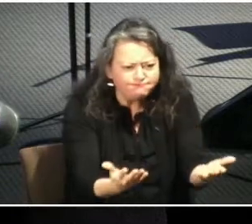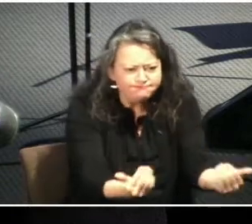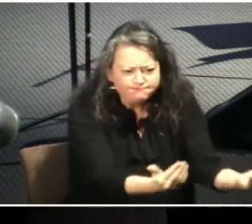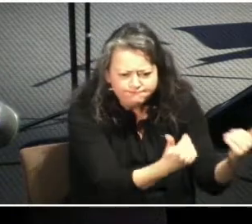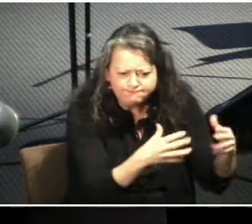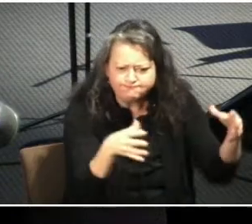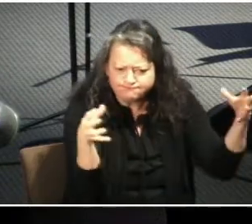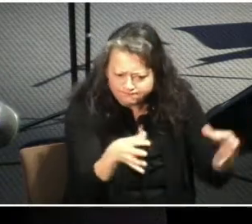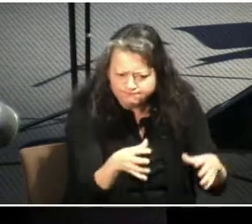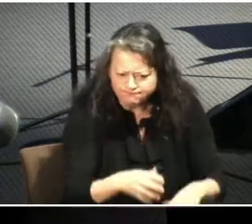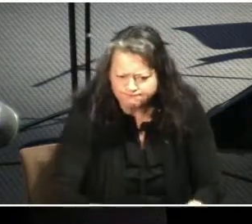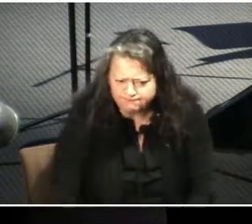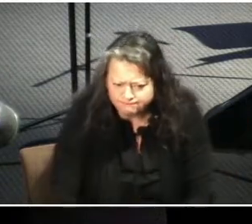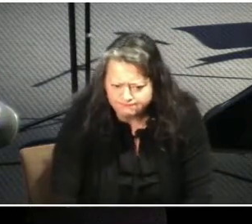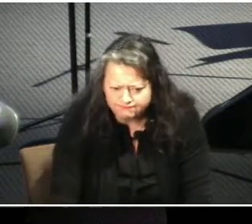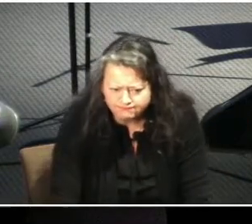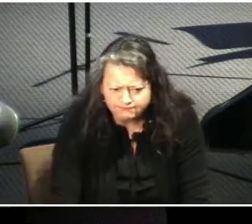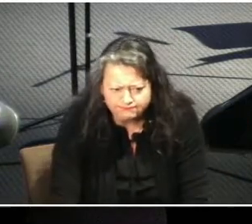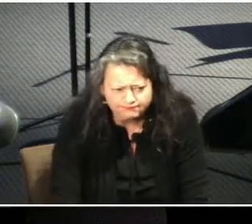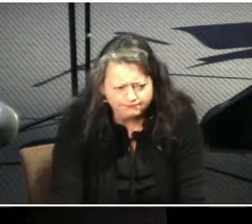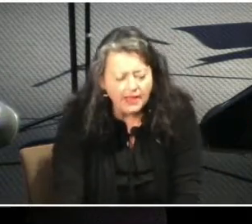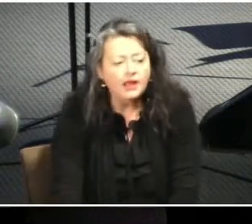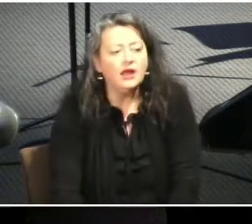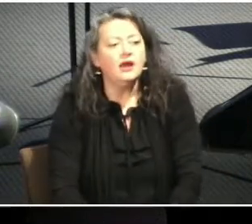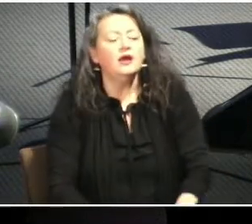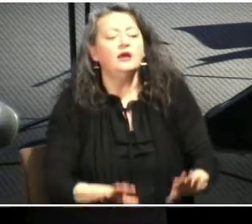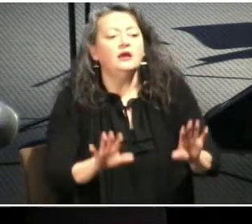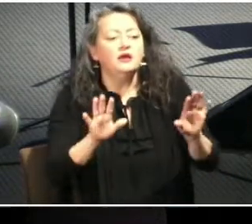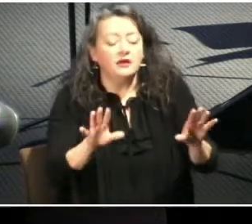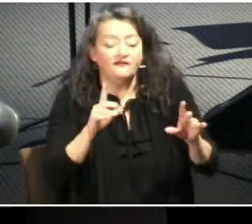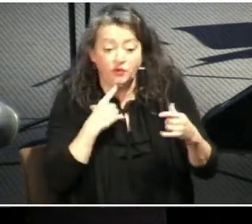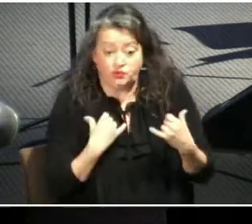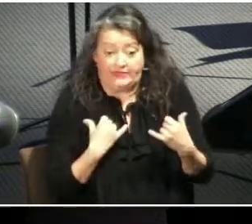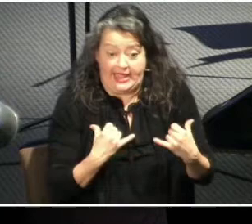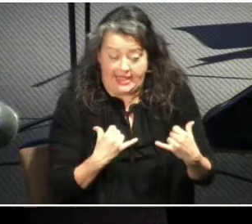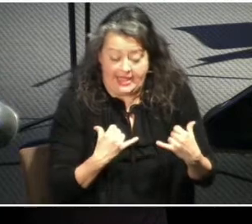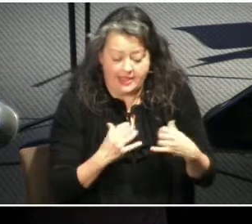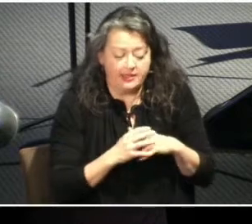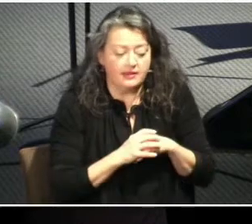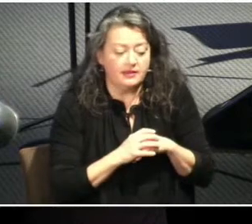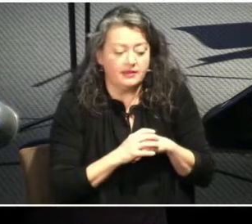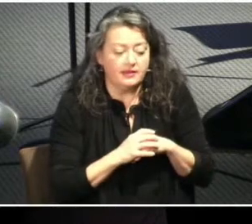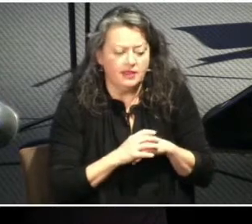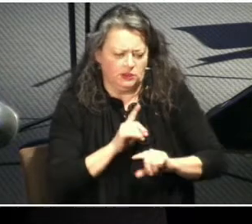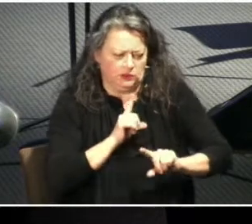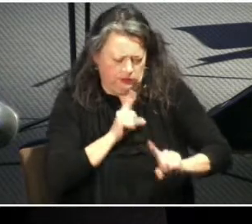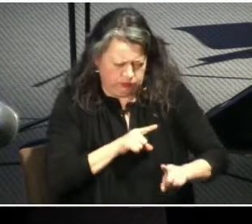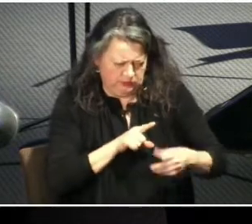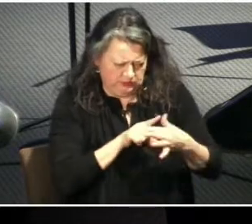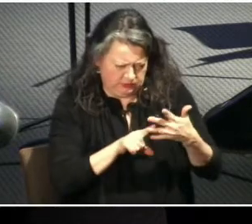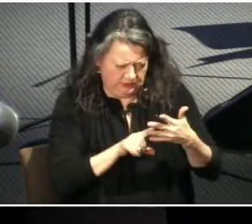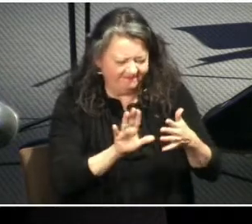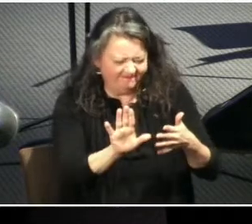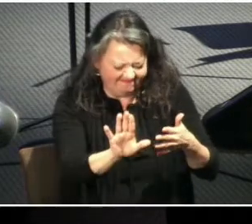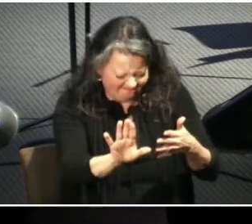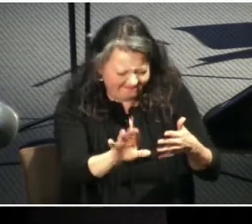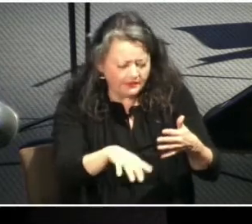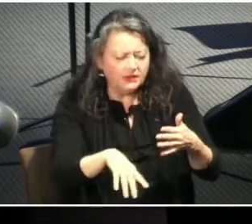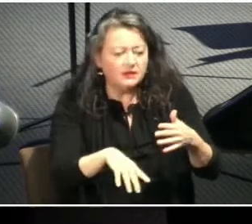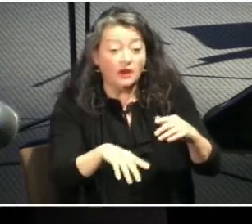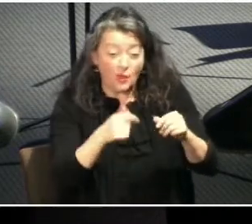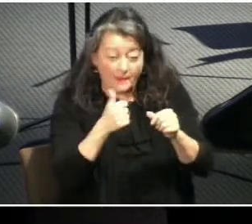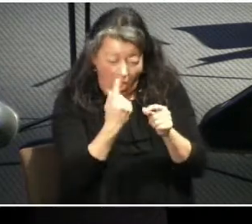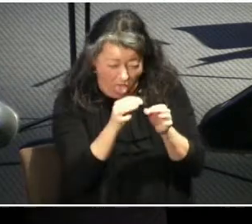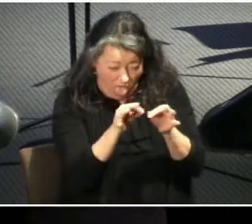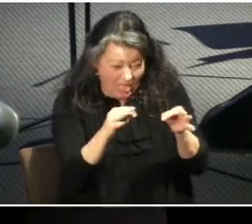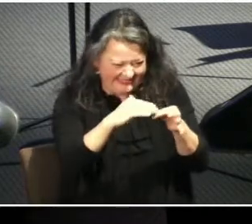bring this home today, let's step back from these commands and look at the bigger picture of Colossians to gain some perspective as